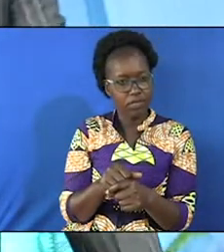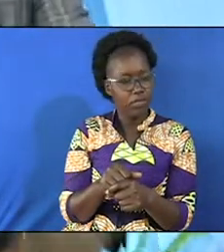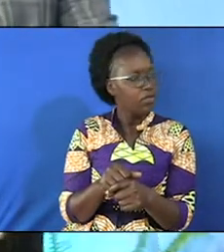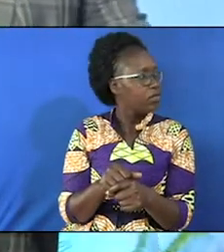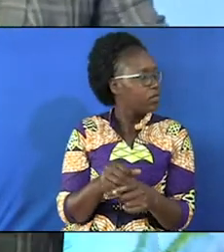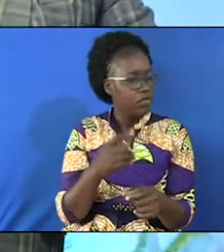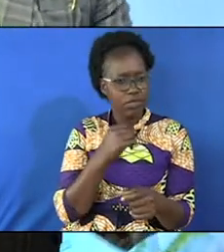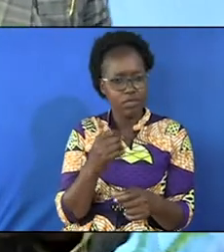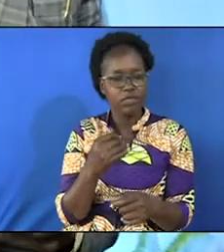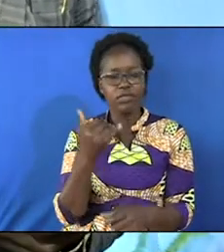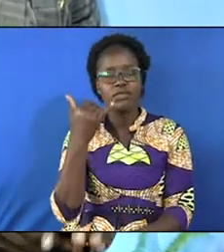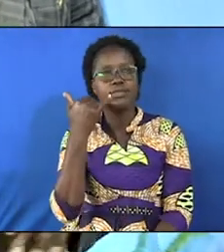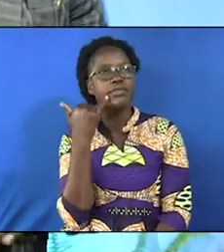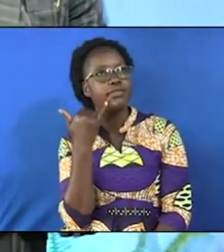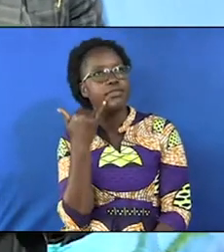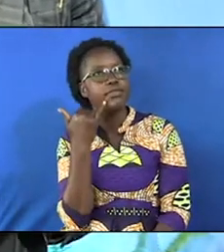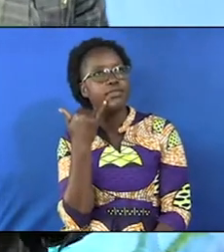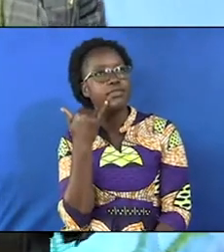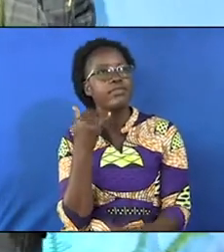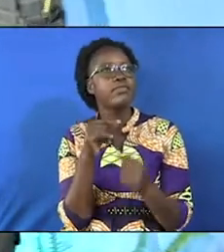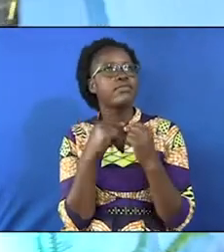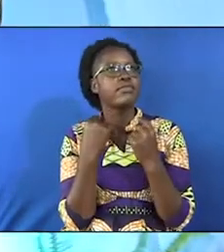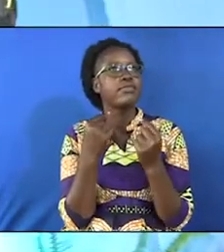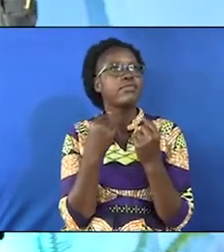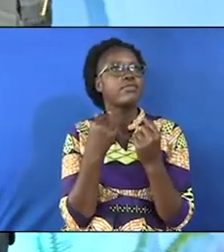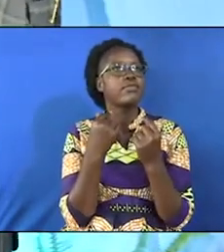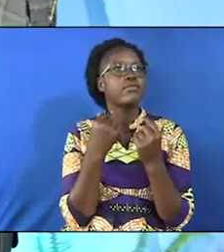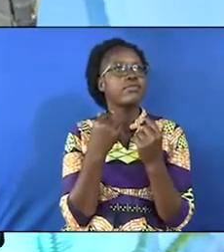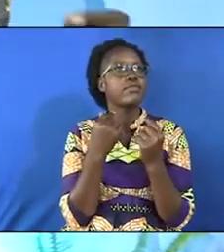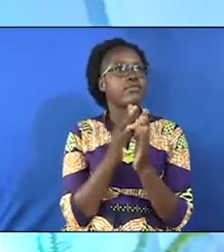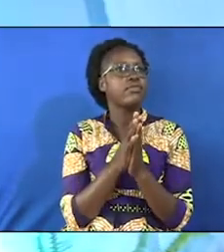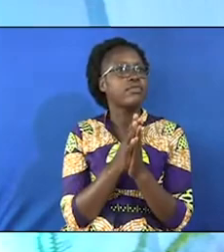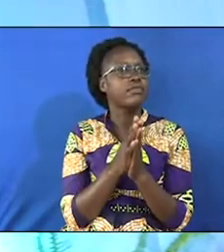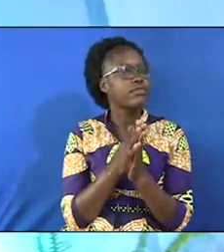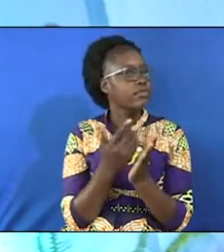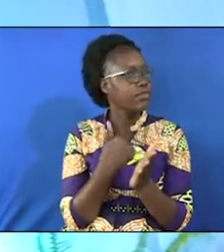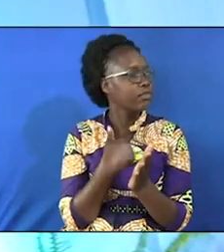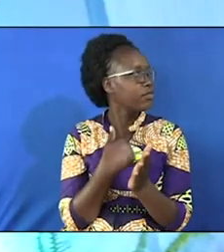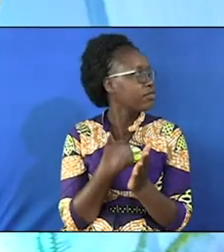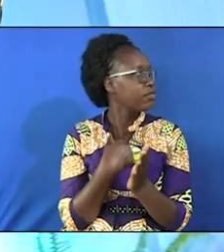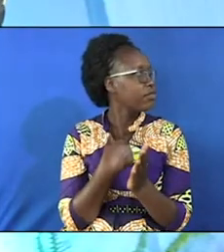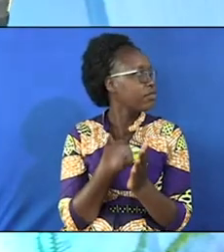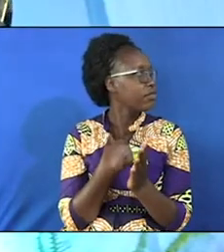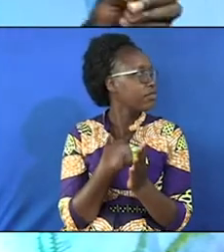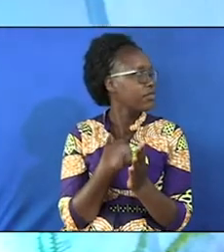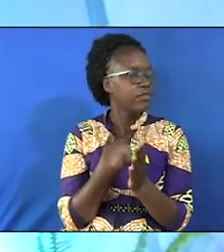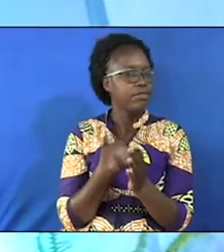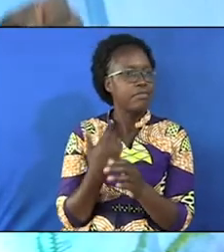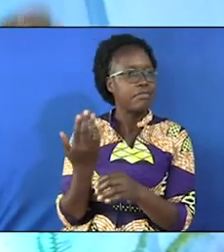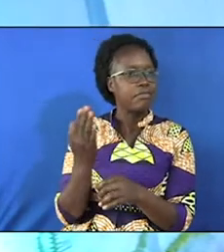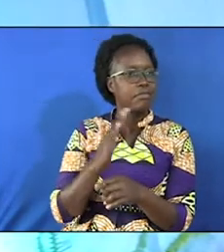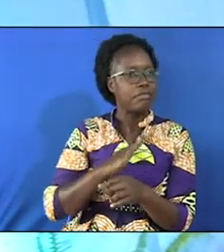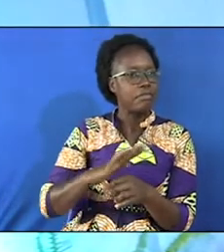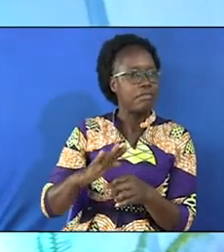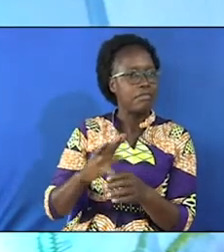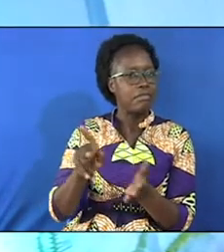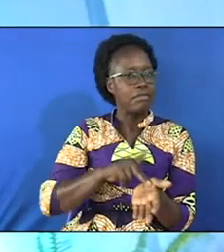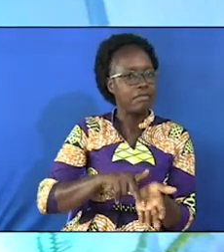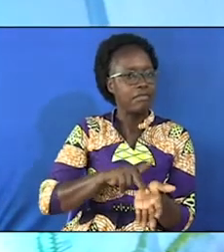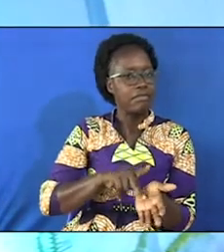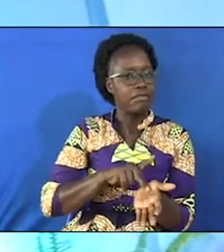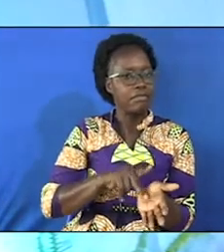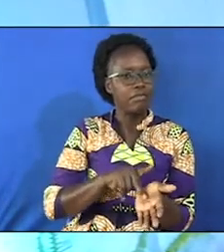so the lady called pastor pastor with me with me is knife with me is poison